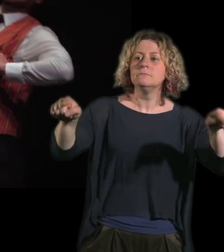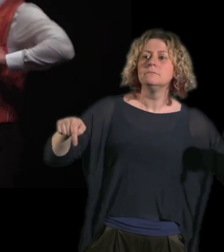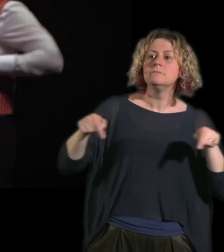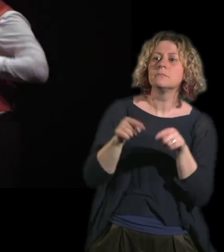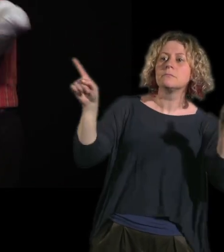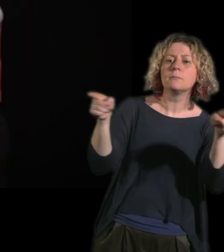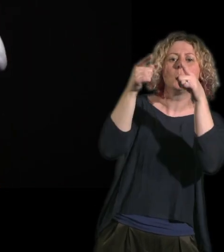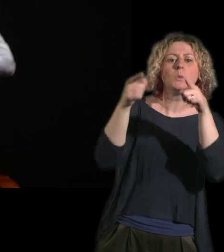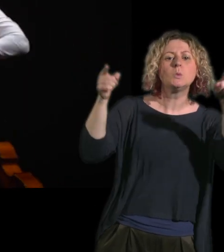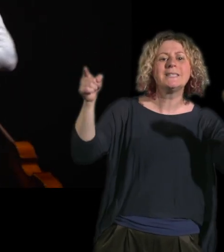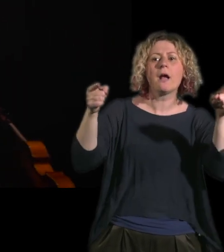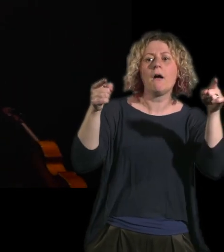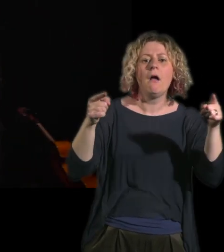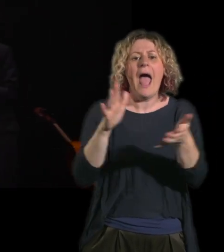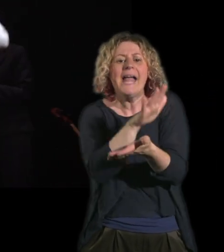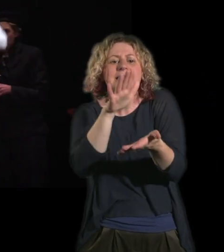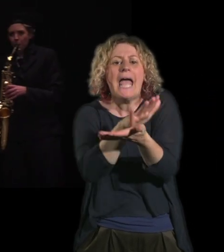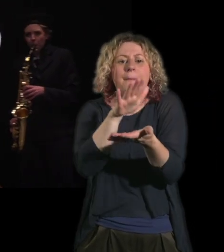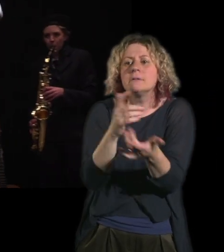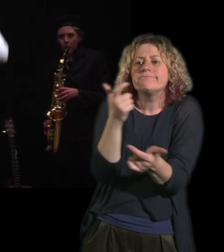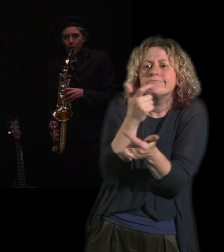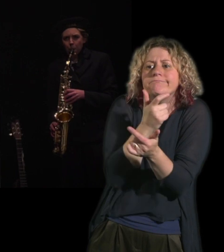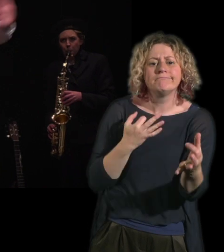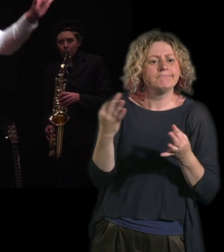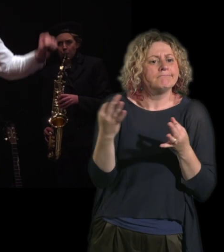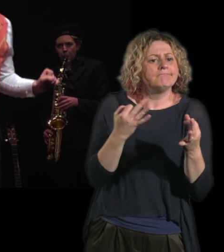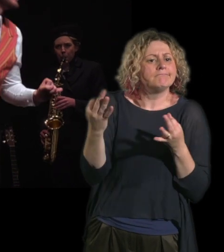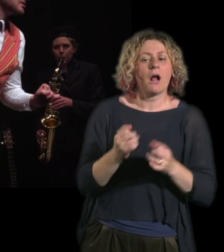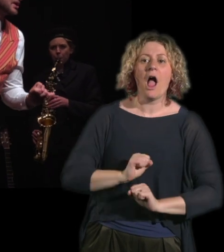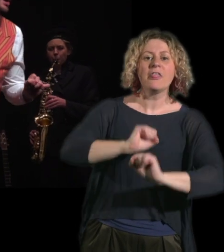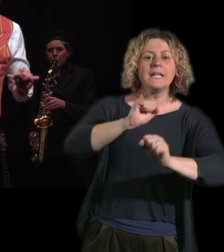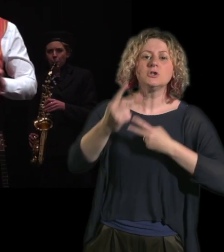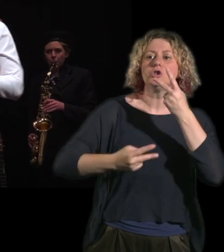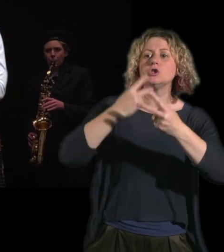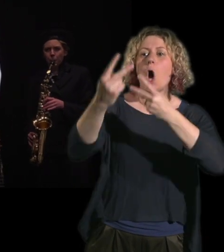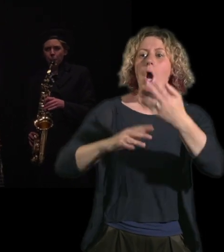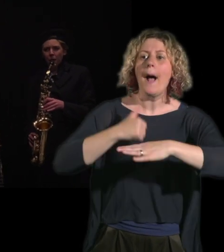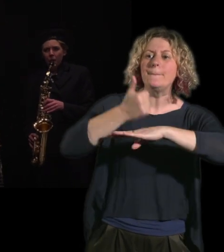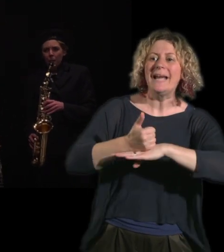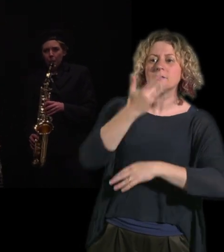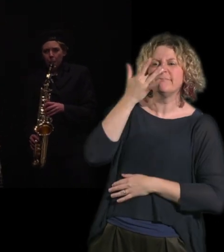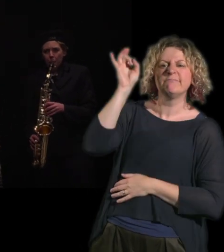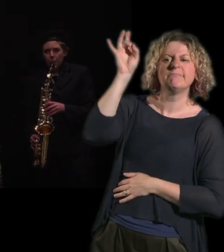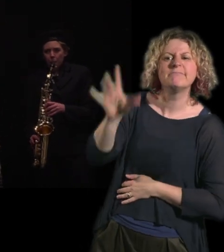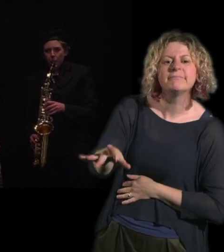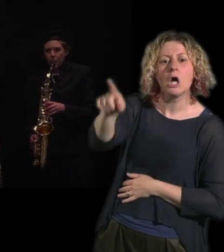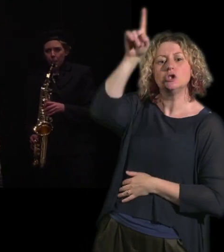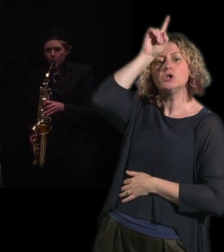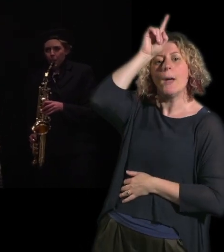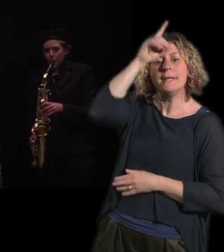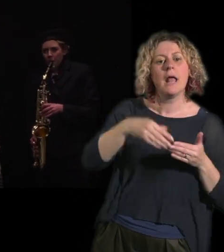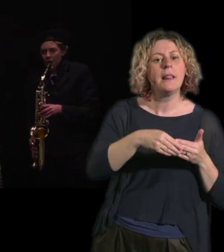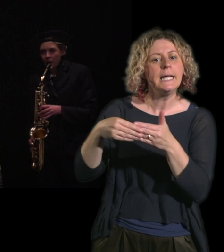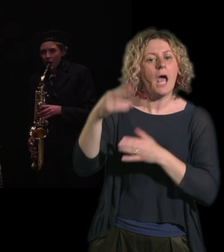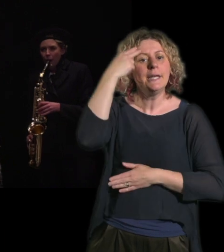your brothers and your sisters and your mothers and your wives. You may think your auntie-daughter has never looked in